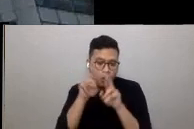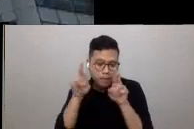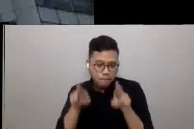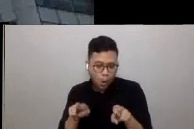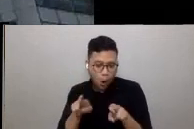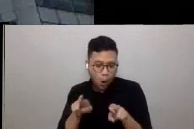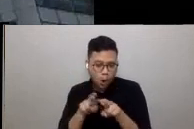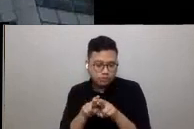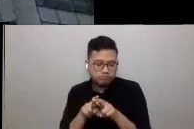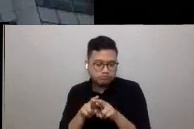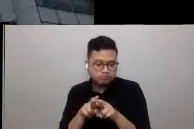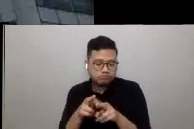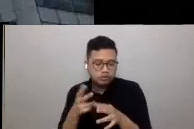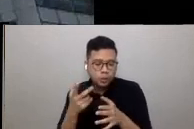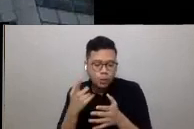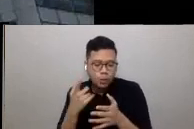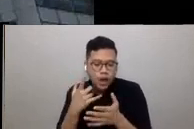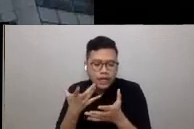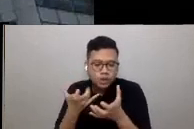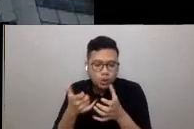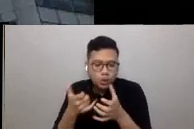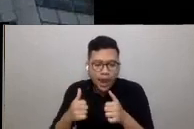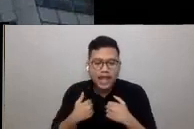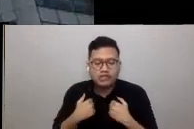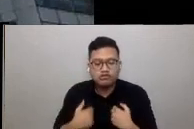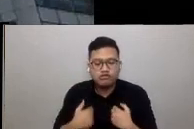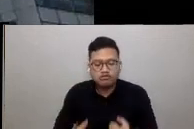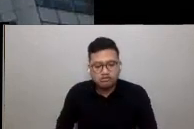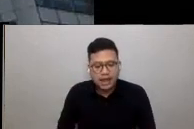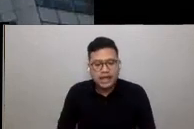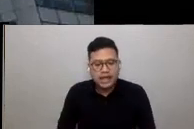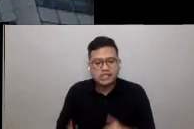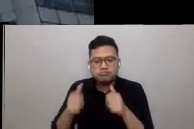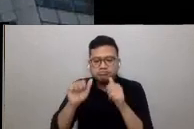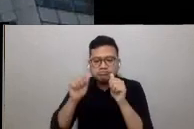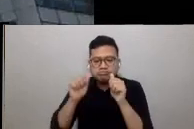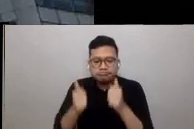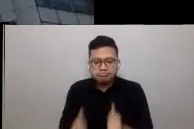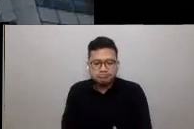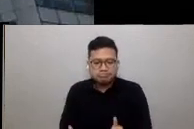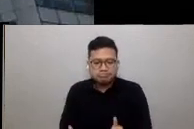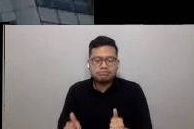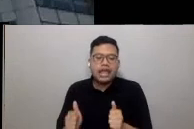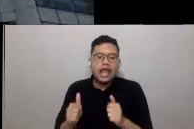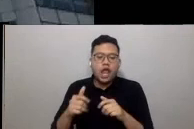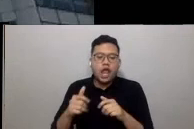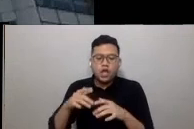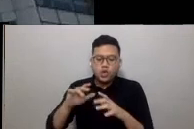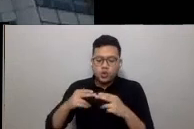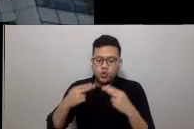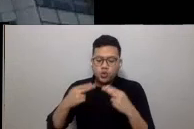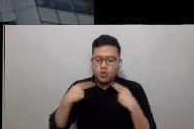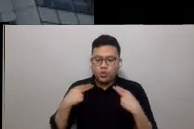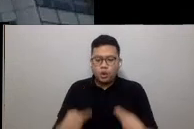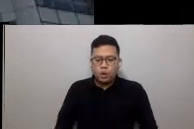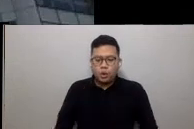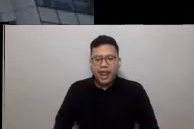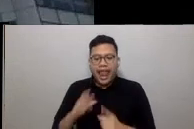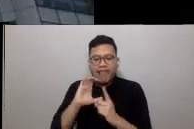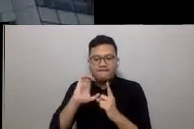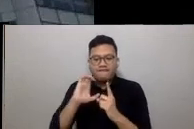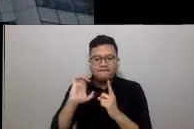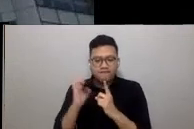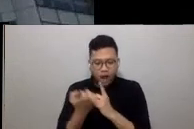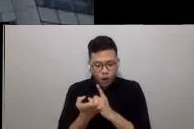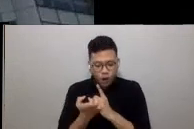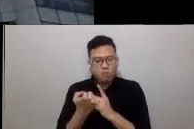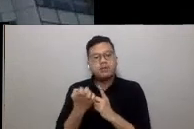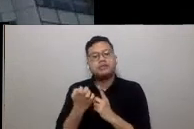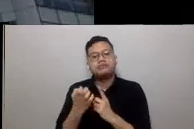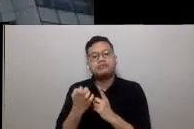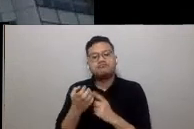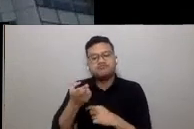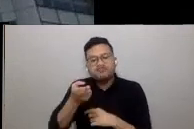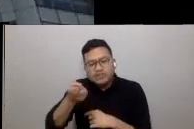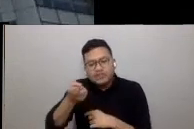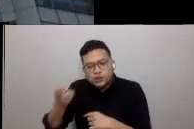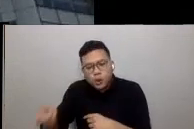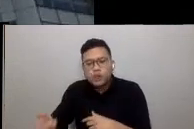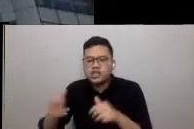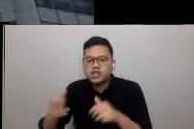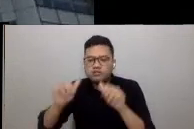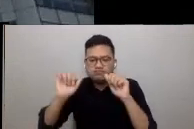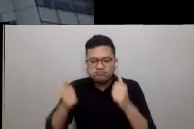about the accelerating deterioration of the human environment and natural resources and the consequences of that